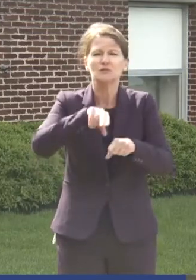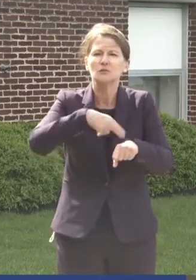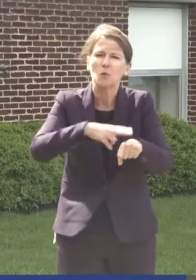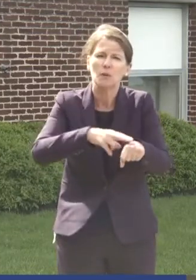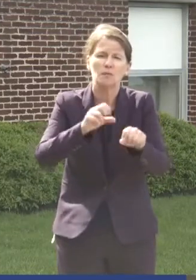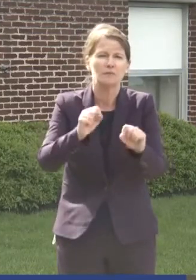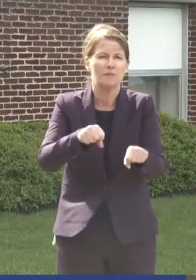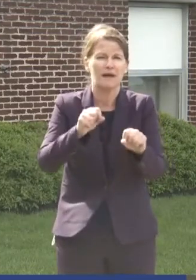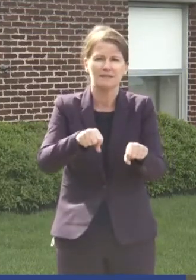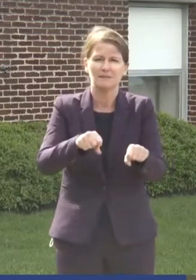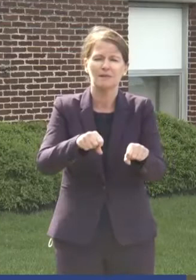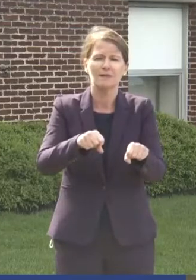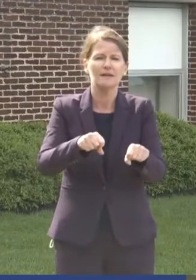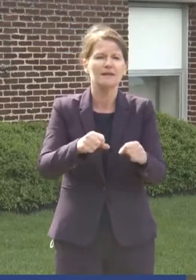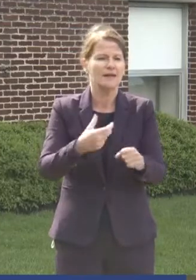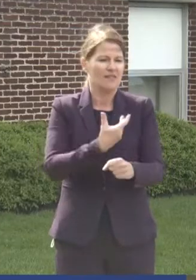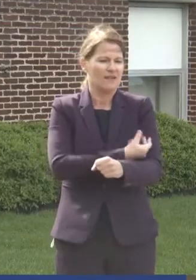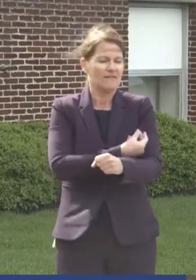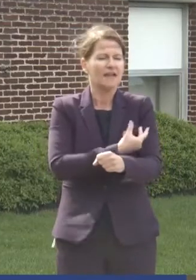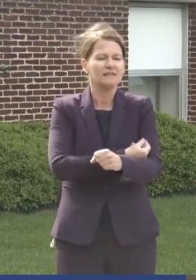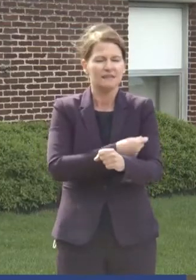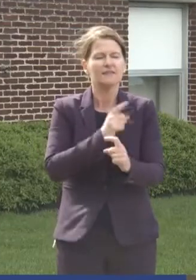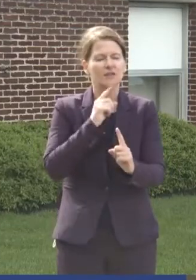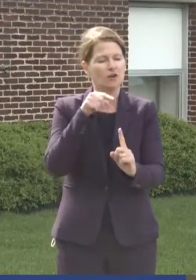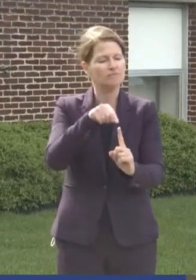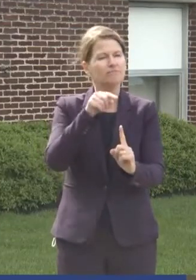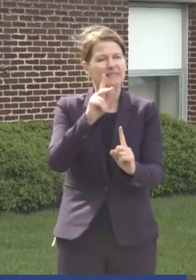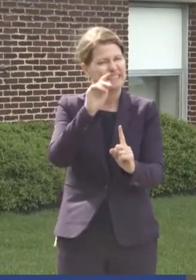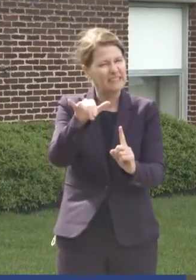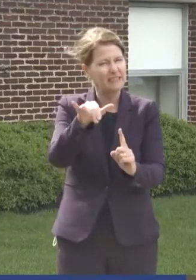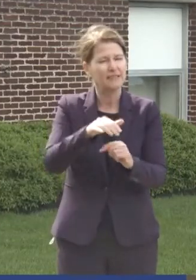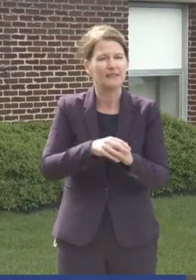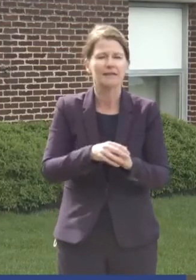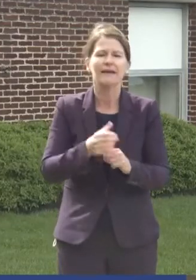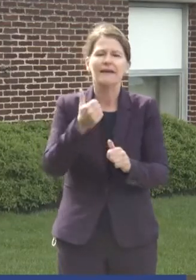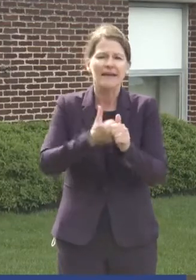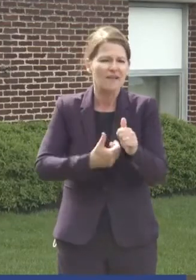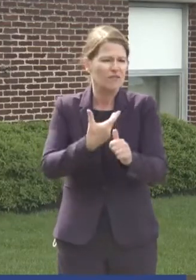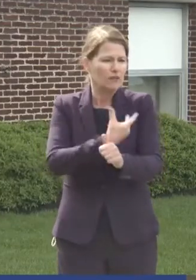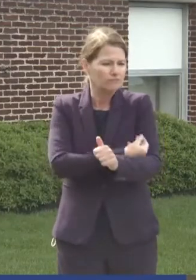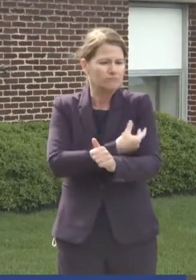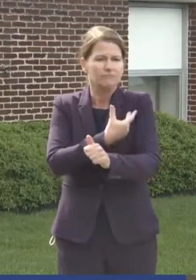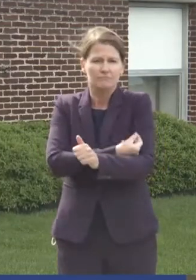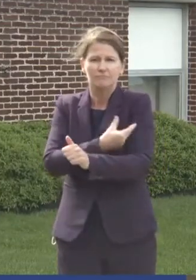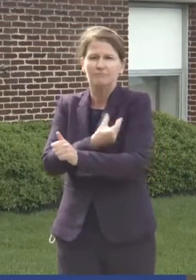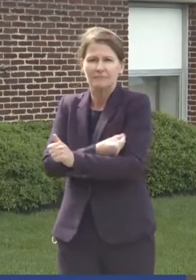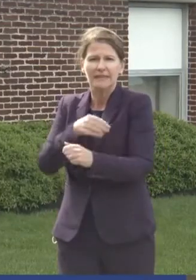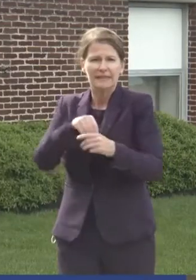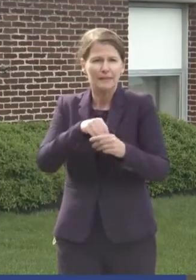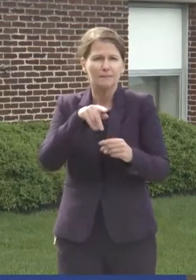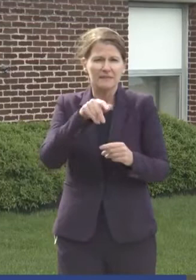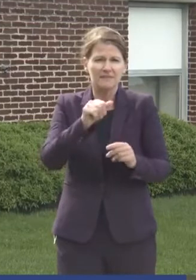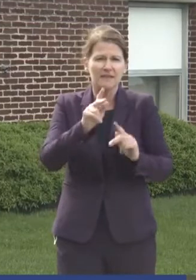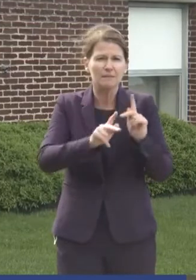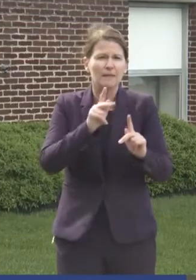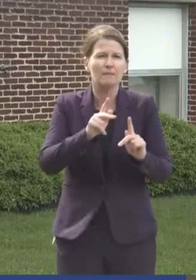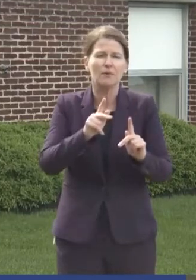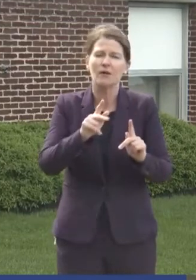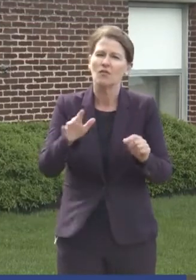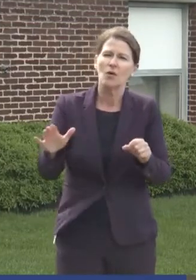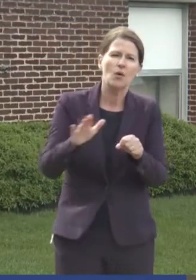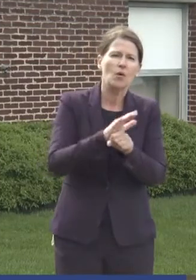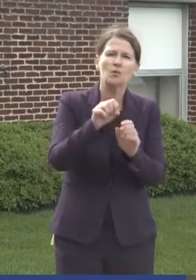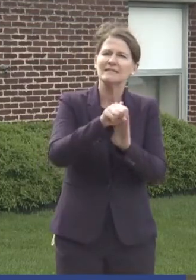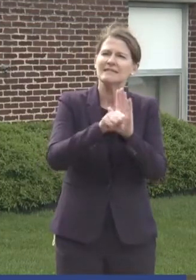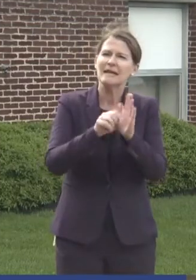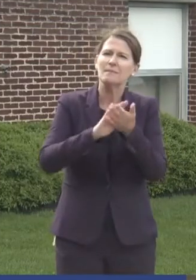possibly be, these vaccines are the key. With every dose of vaccine we put into arms, the entire Commonwealth